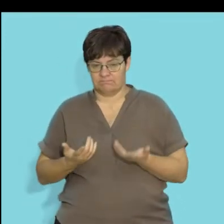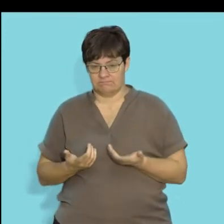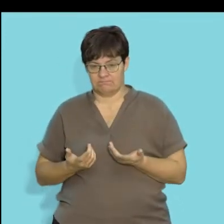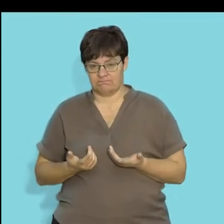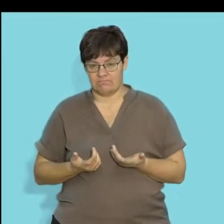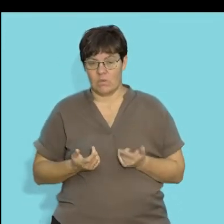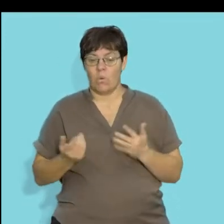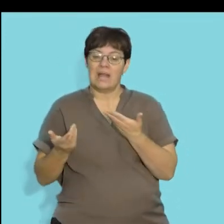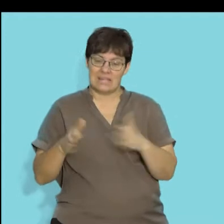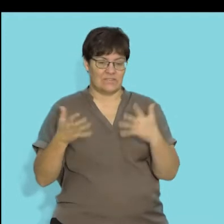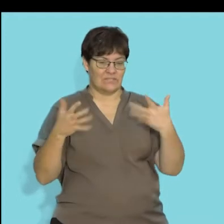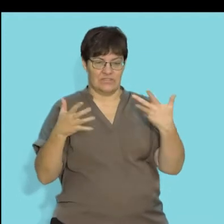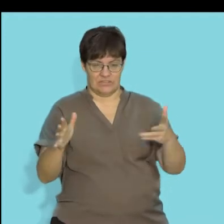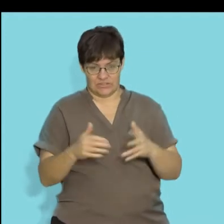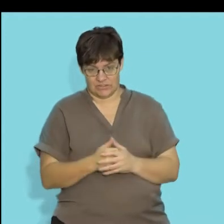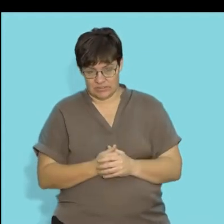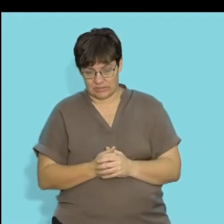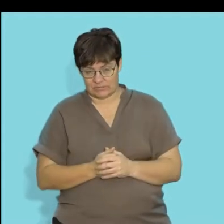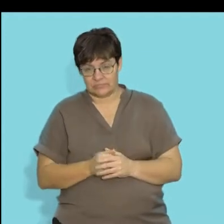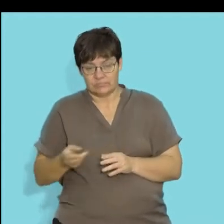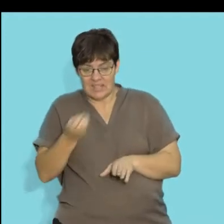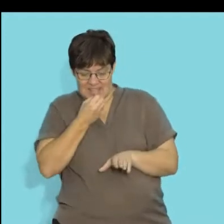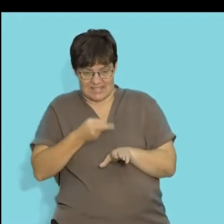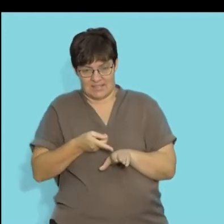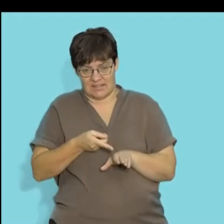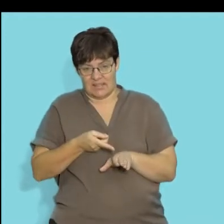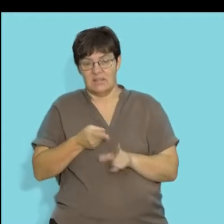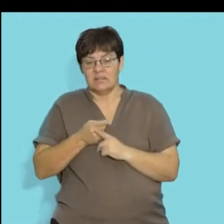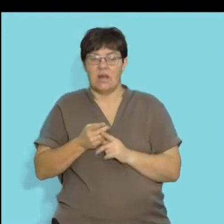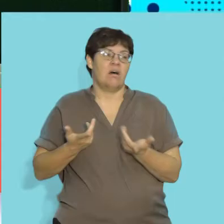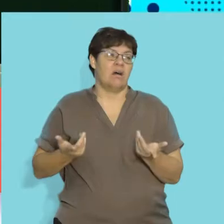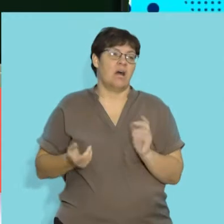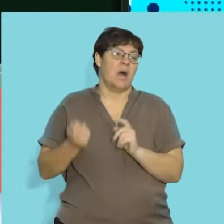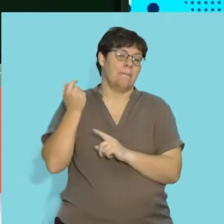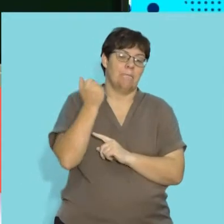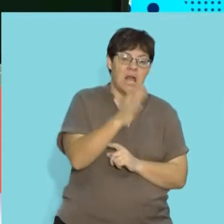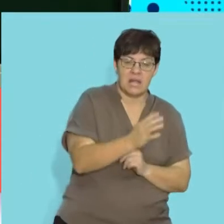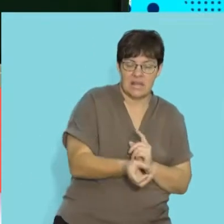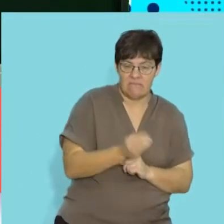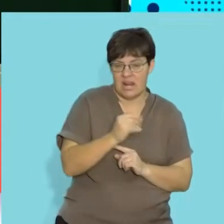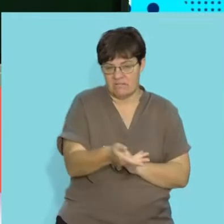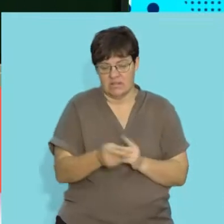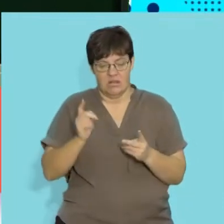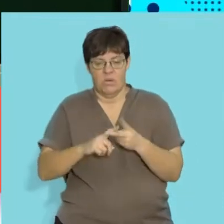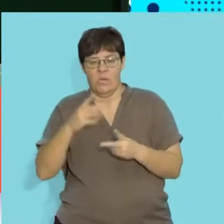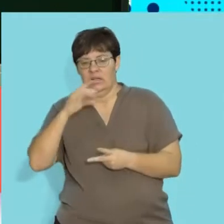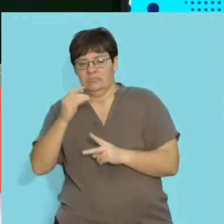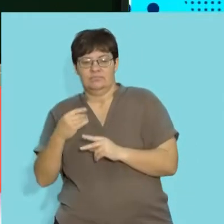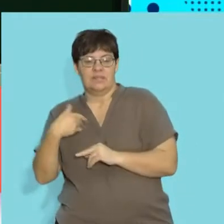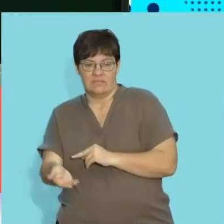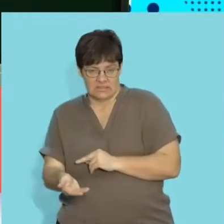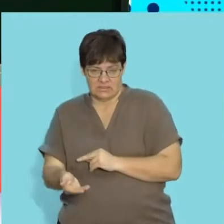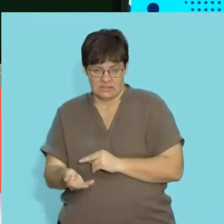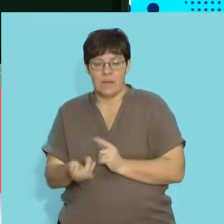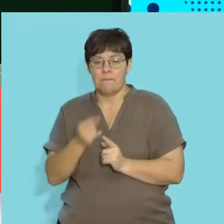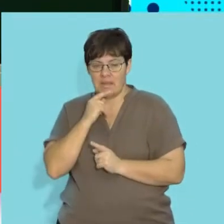that feed on dead organic matter. And these could include the remains of plant material or the remains of animal